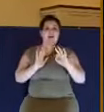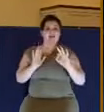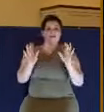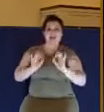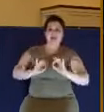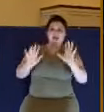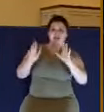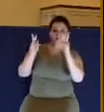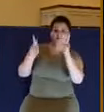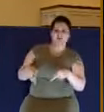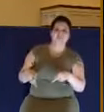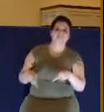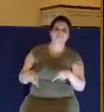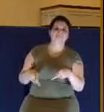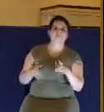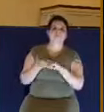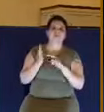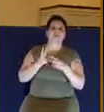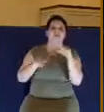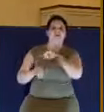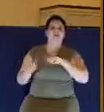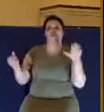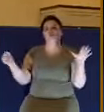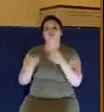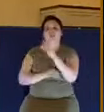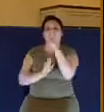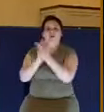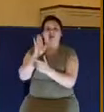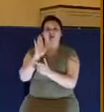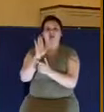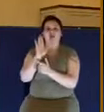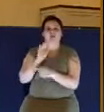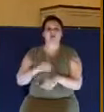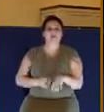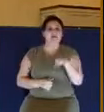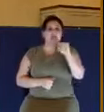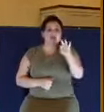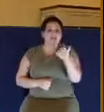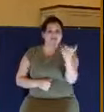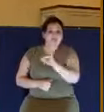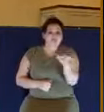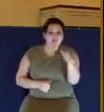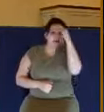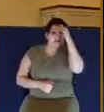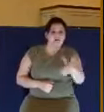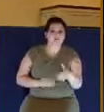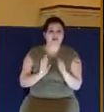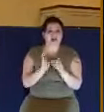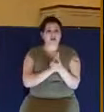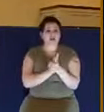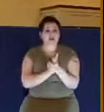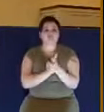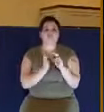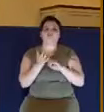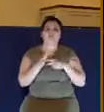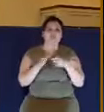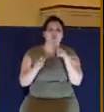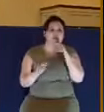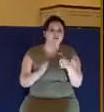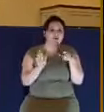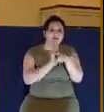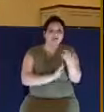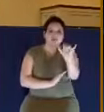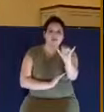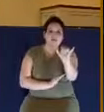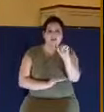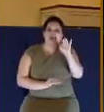all. For he that said do not commit adultery said also do not kill. Now if thou commit no adultery,